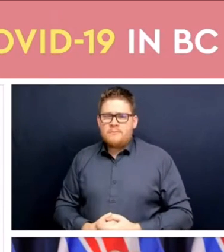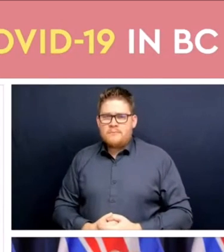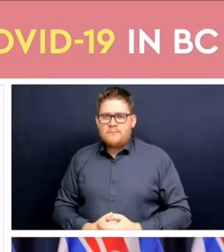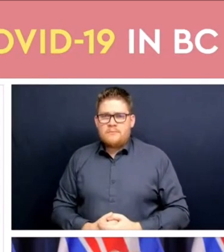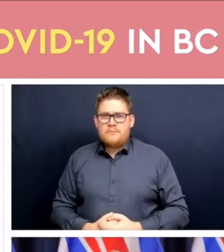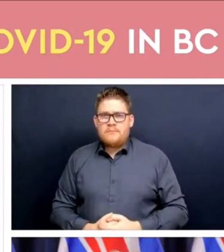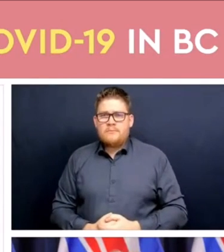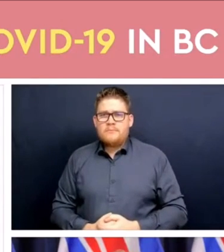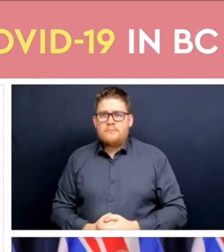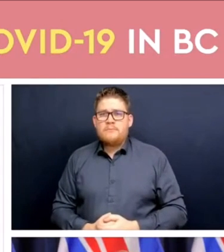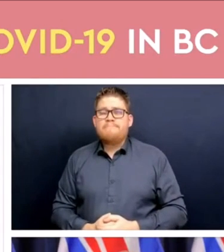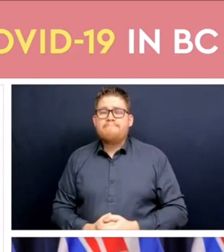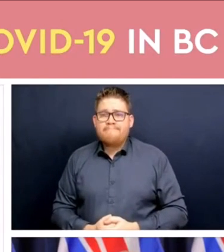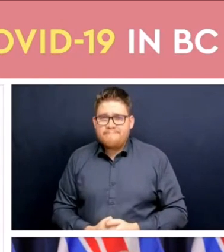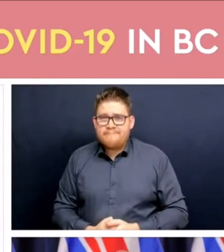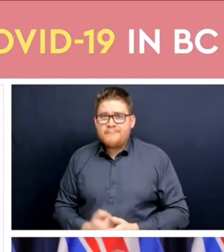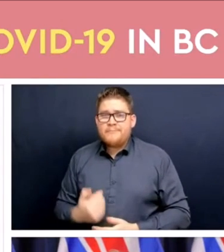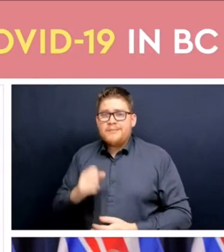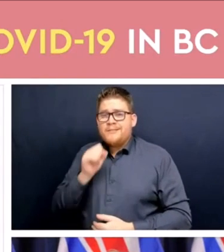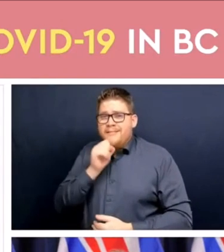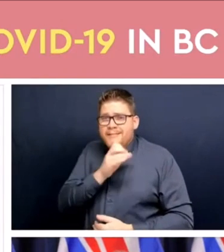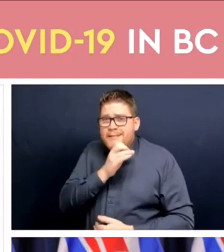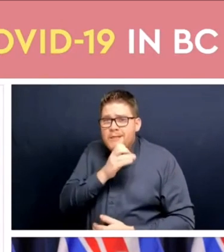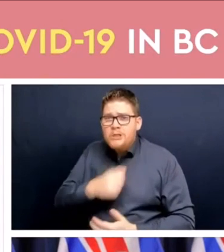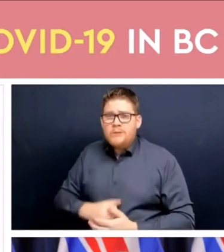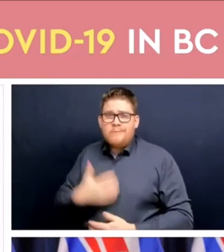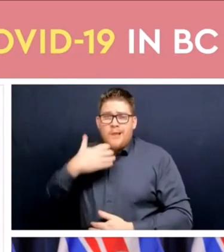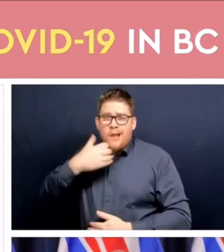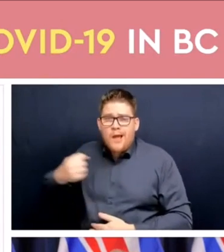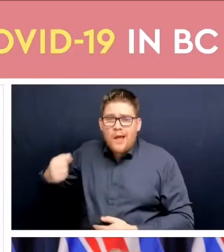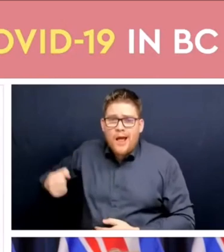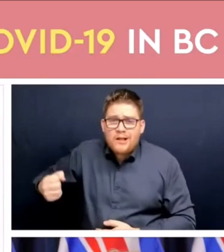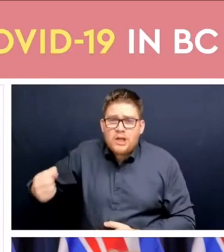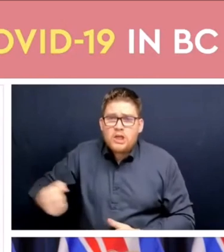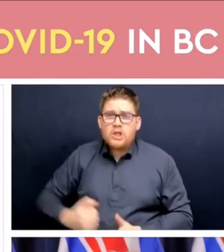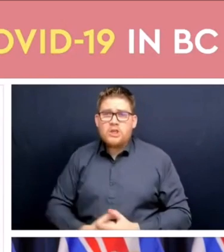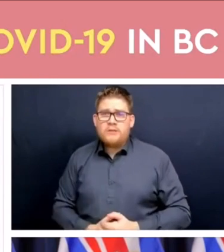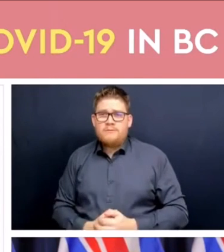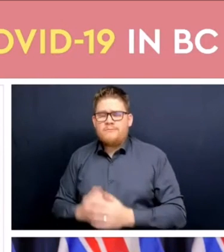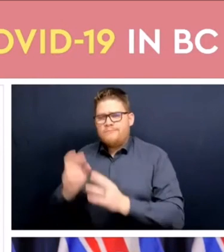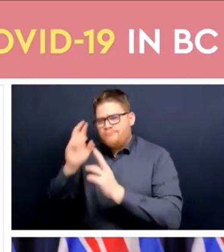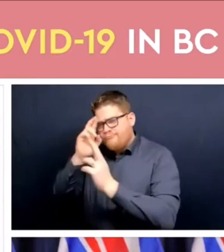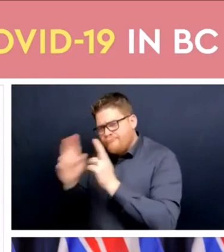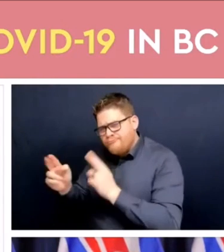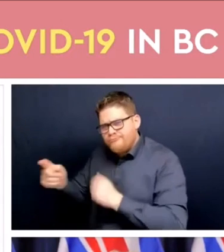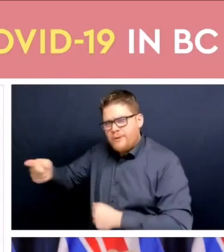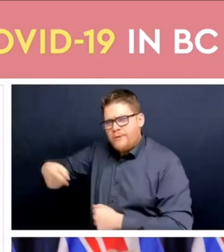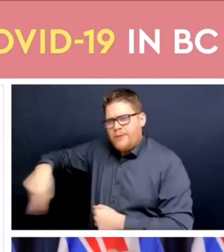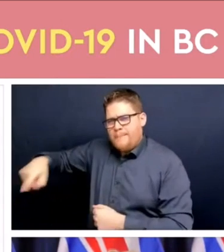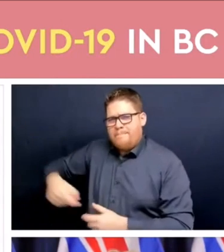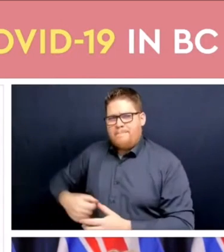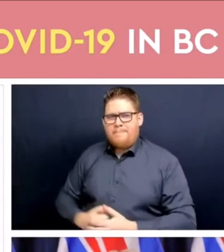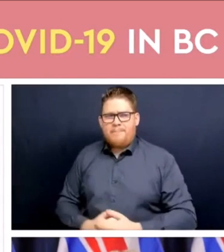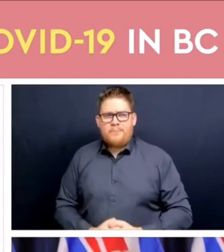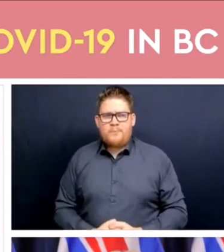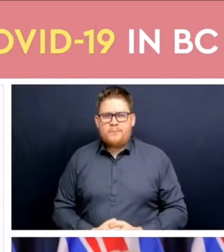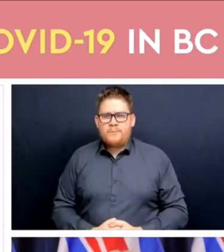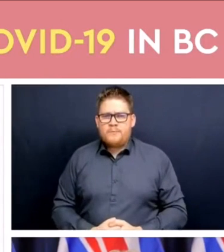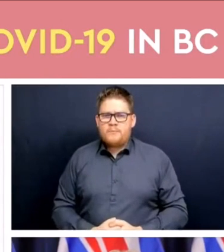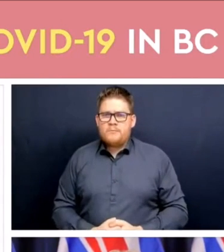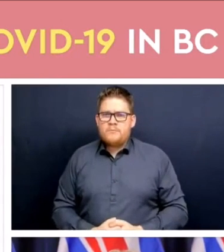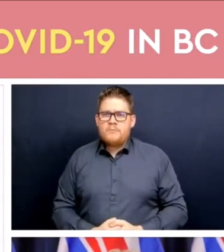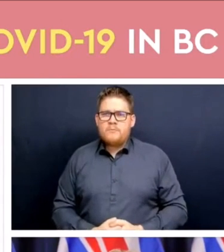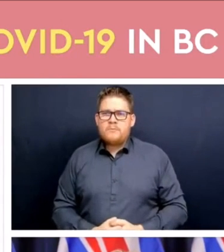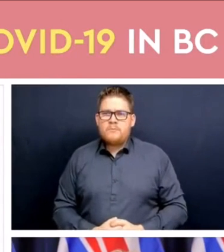pandemic including our seniors and elders. And if we go to the next slide how important it has been in